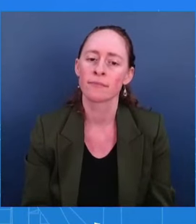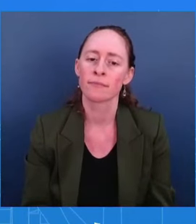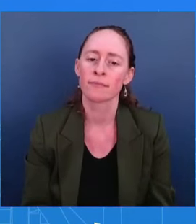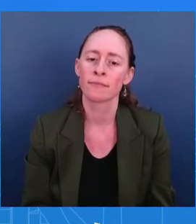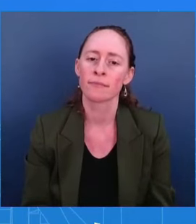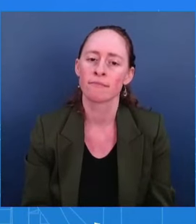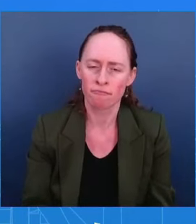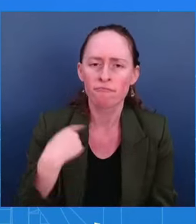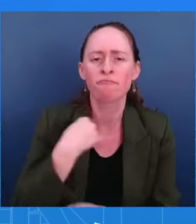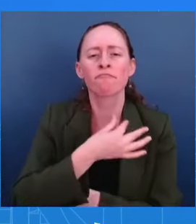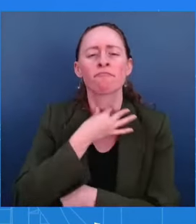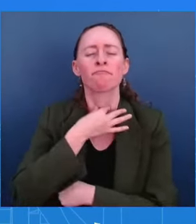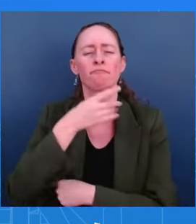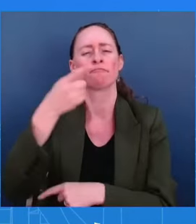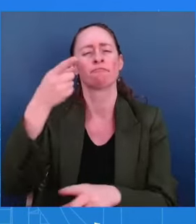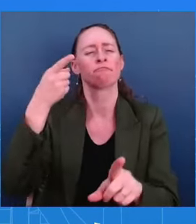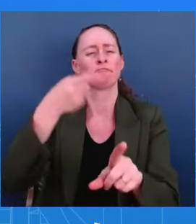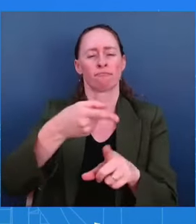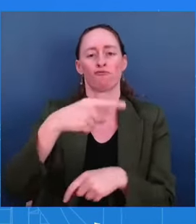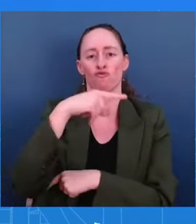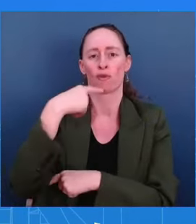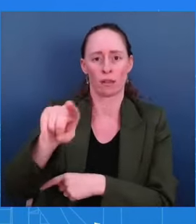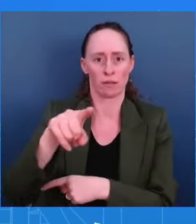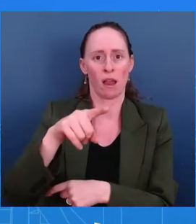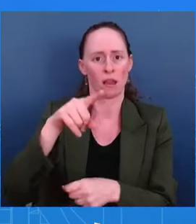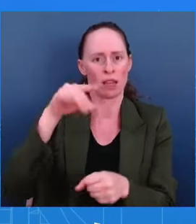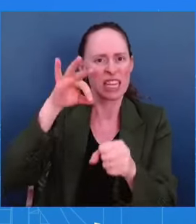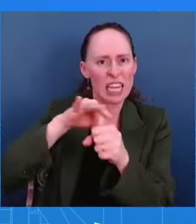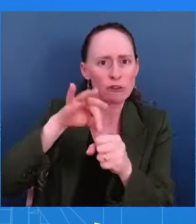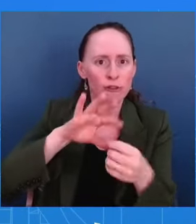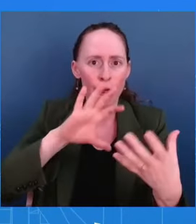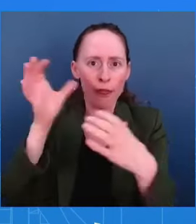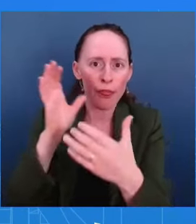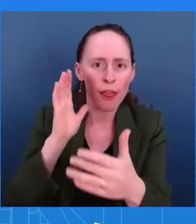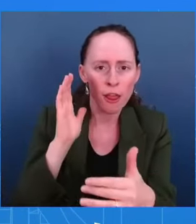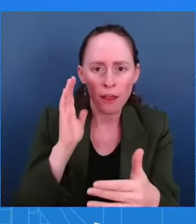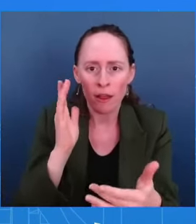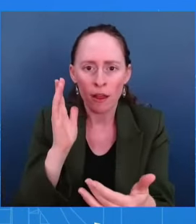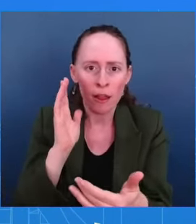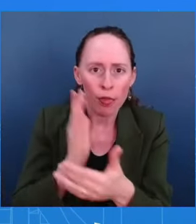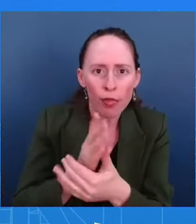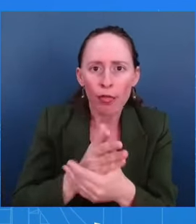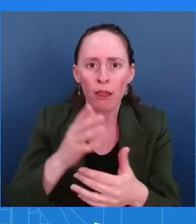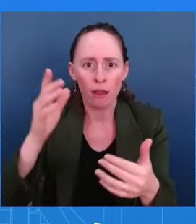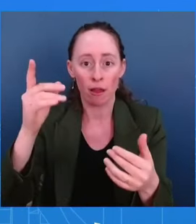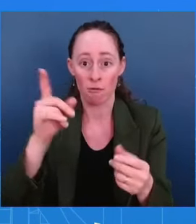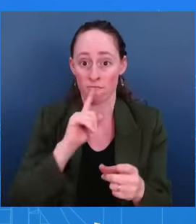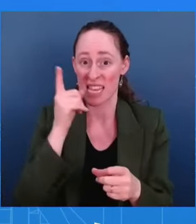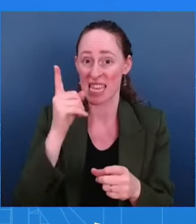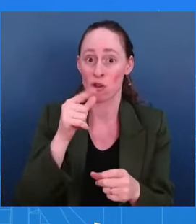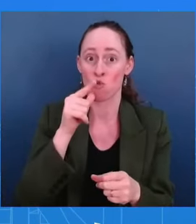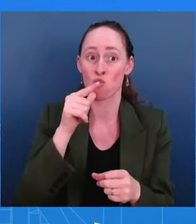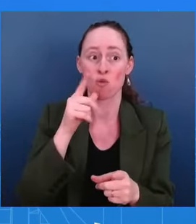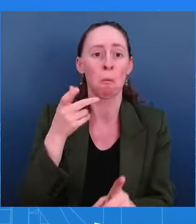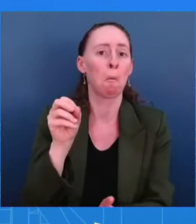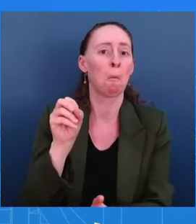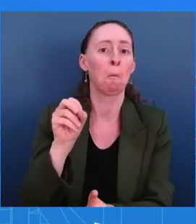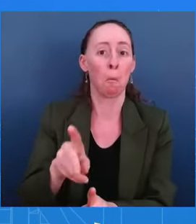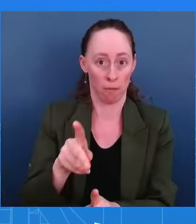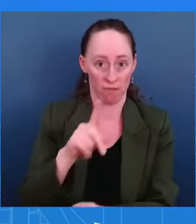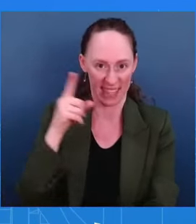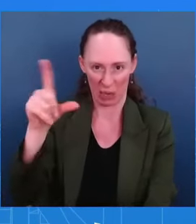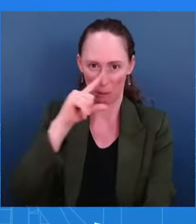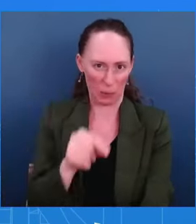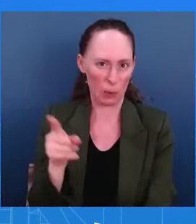approved in Russia? Does this go up to Putin's level, for example? And secondly, is there any sign of this